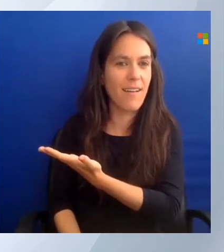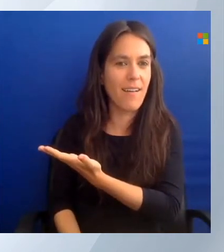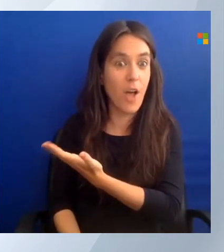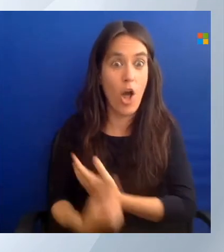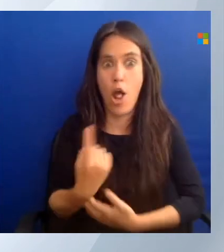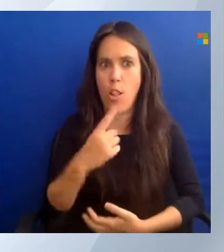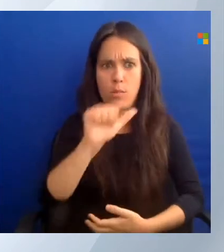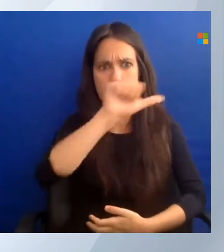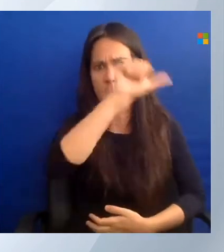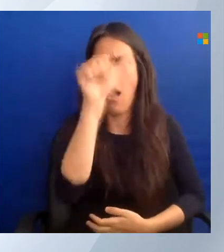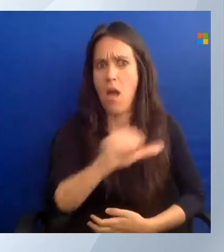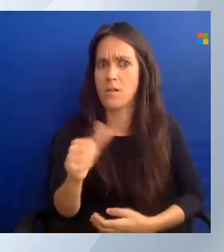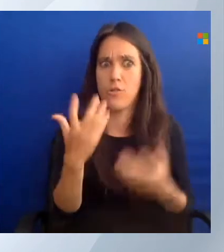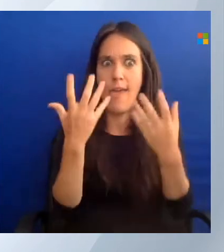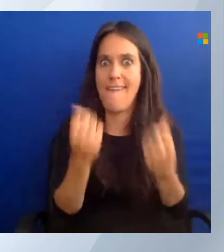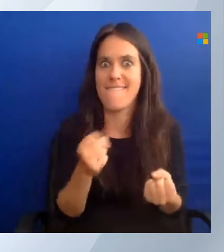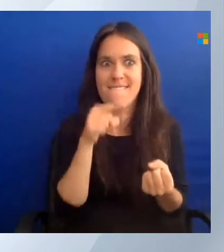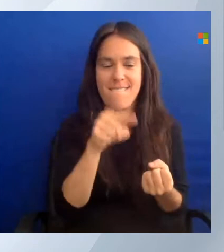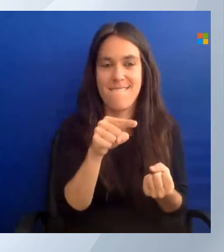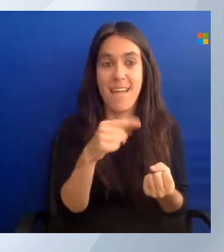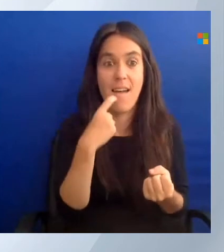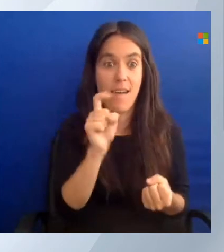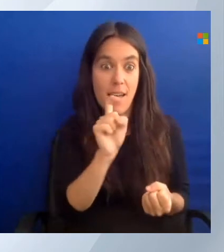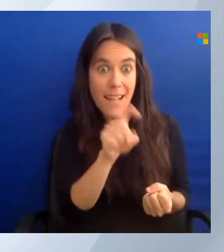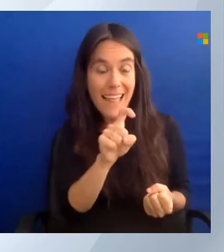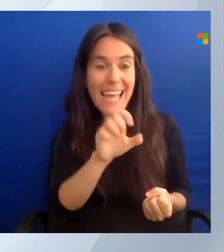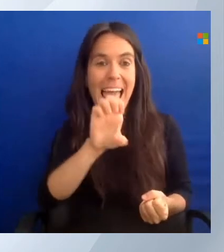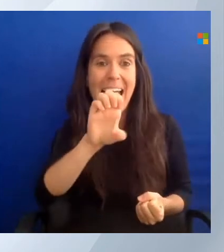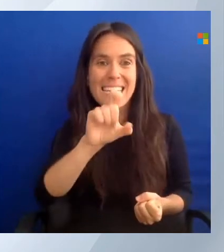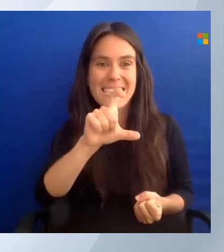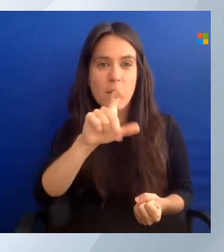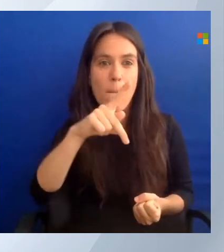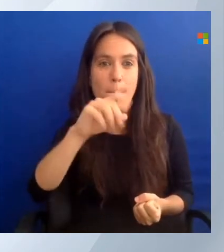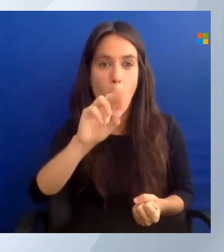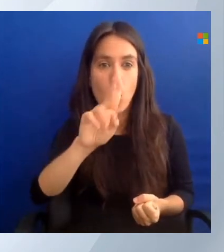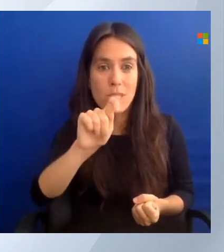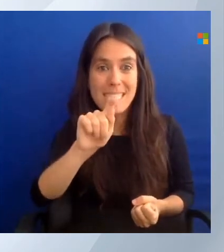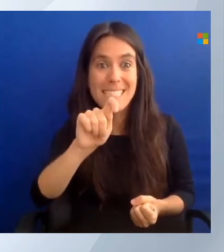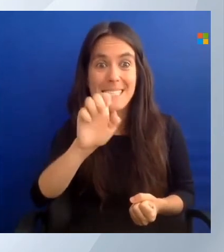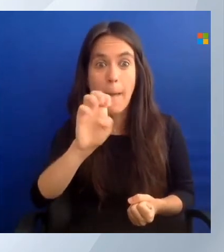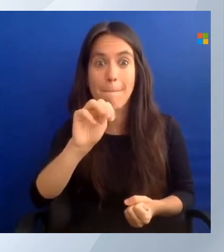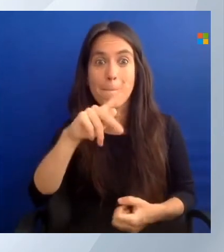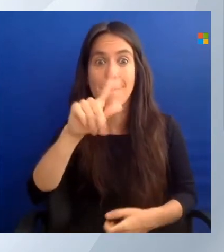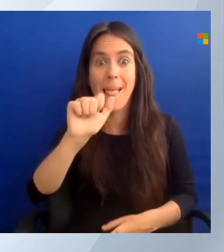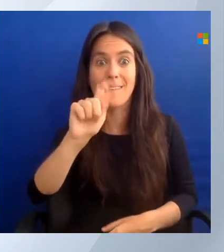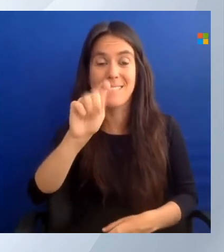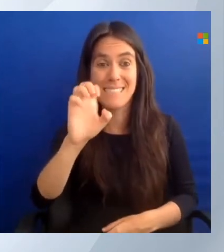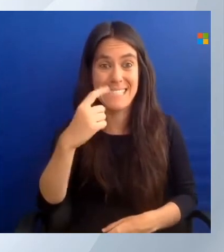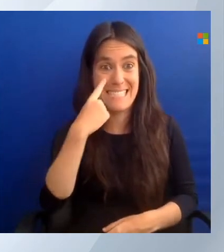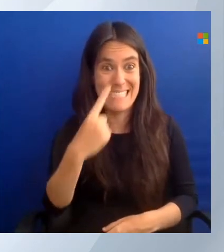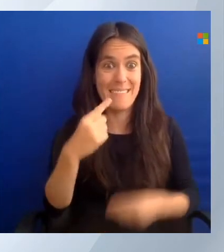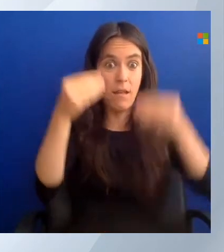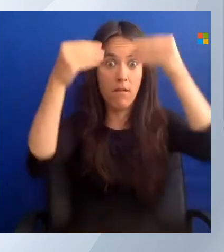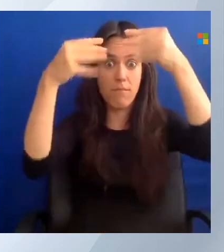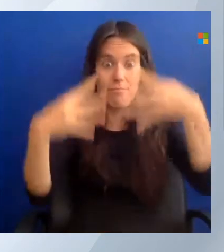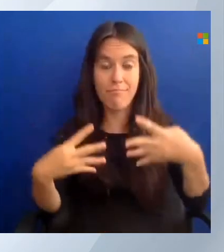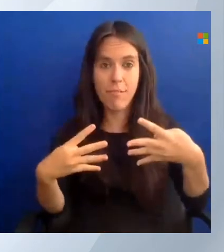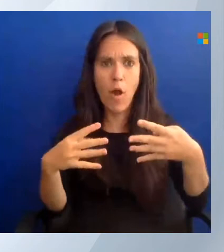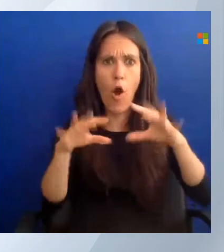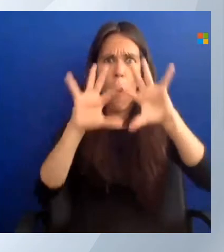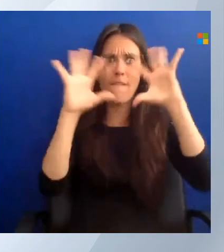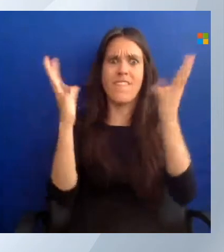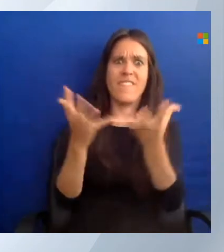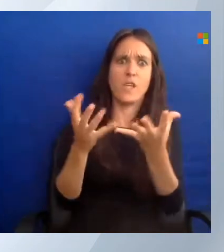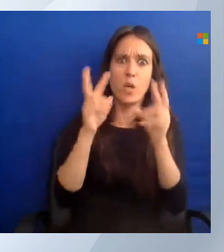And if I click Export Template here, here I get an overview of what I would